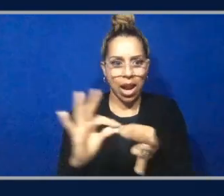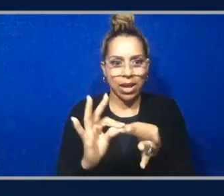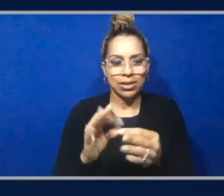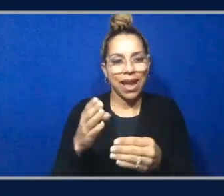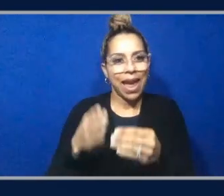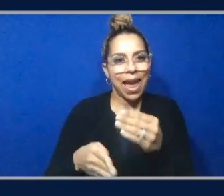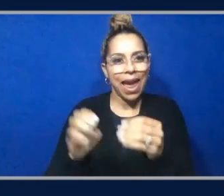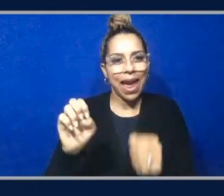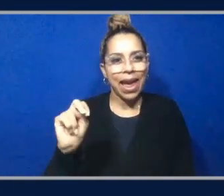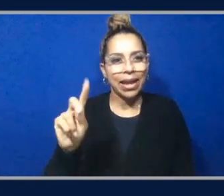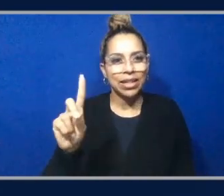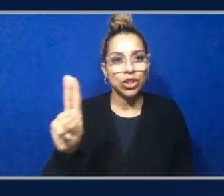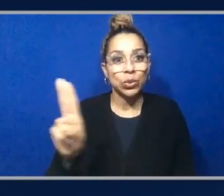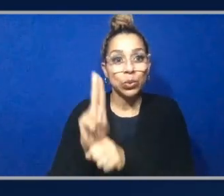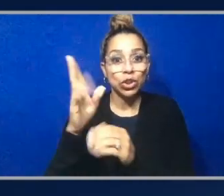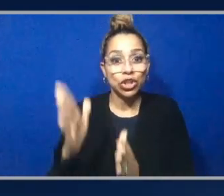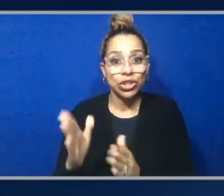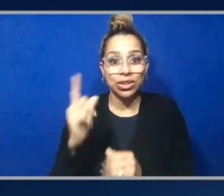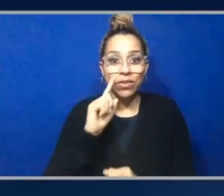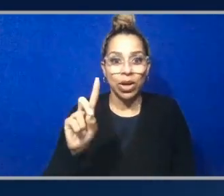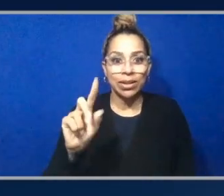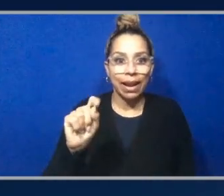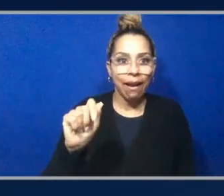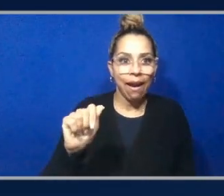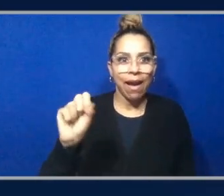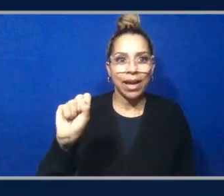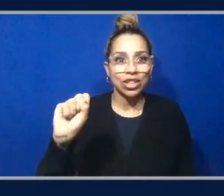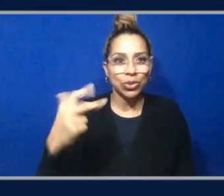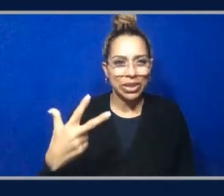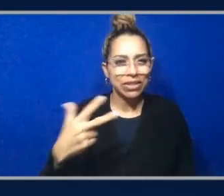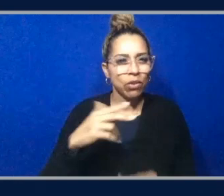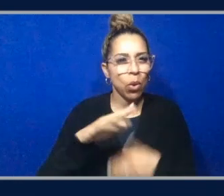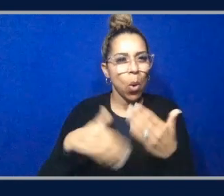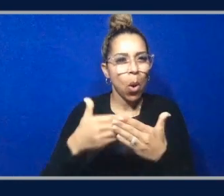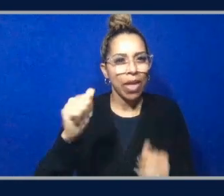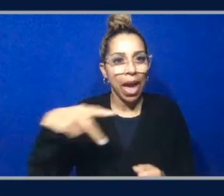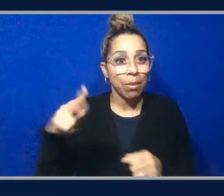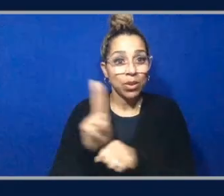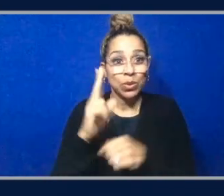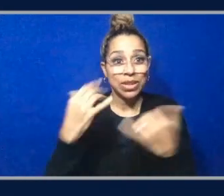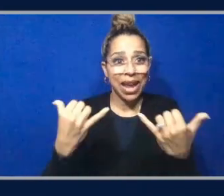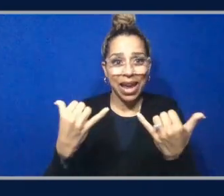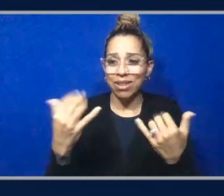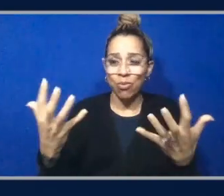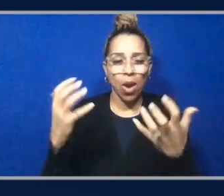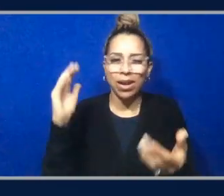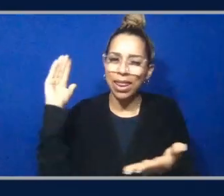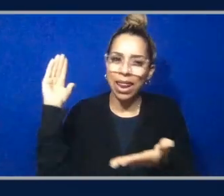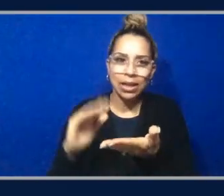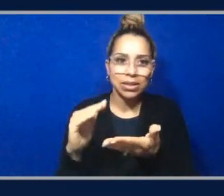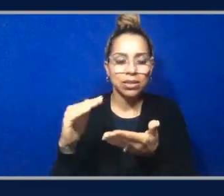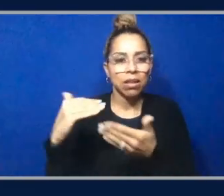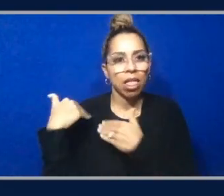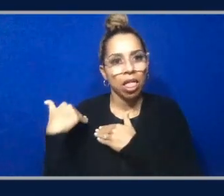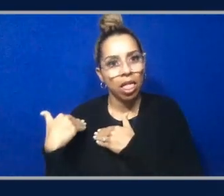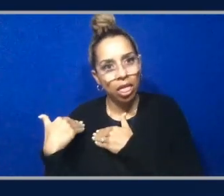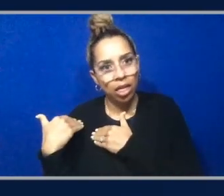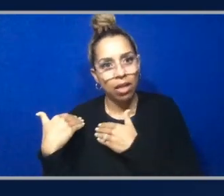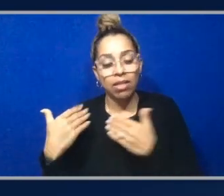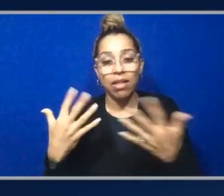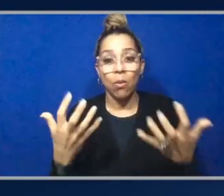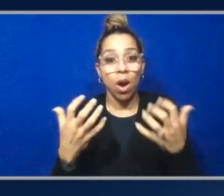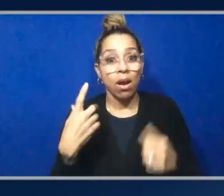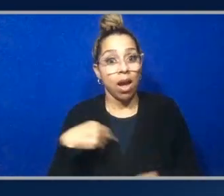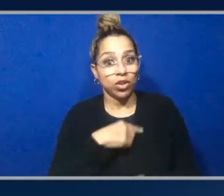to data in s3 through the same applications they use today and they want us to do all that undifferentiated heavy lifting